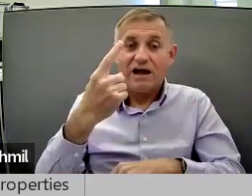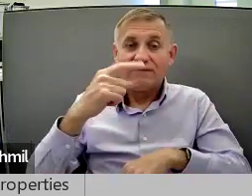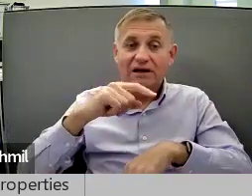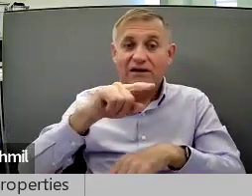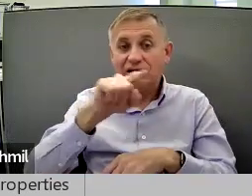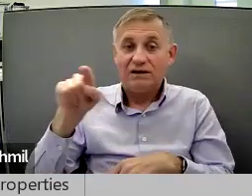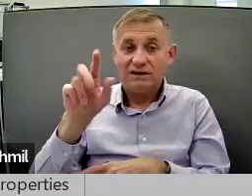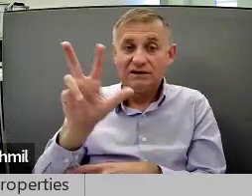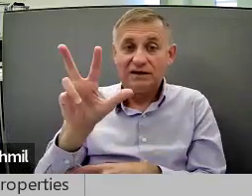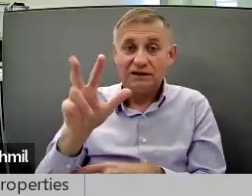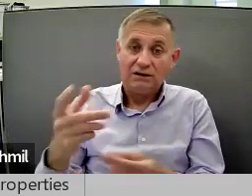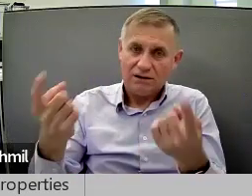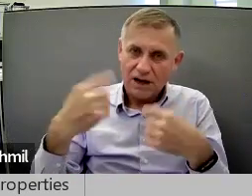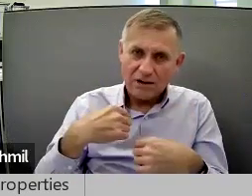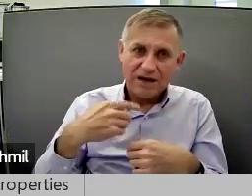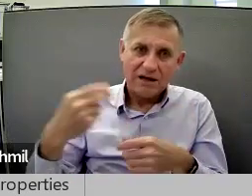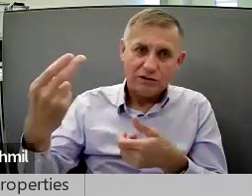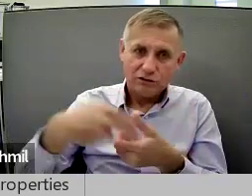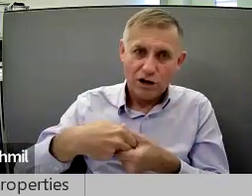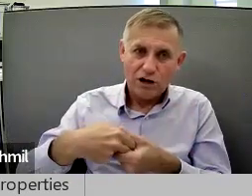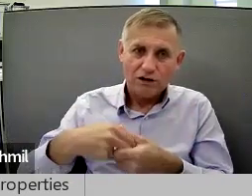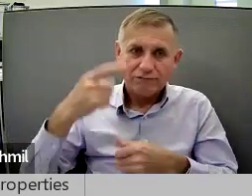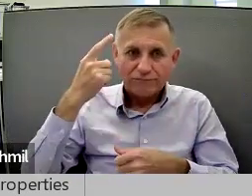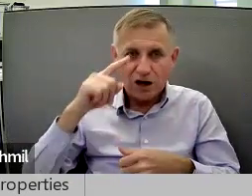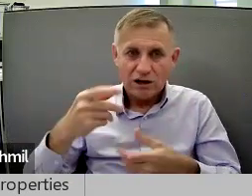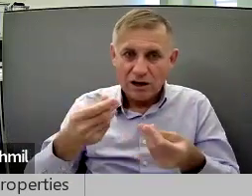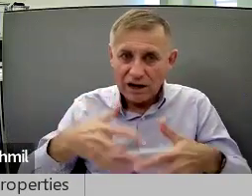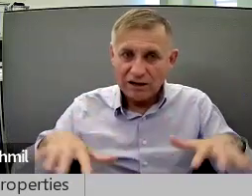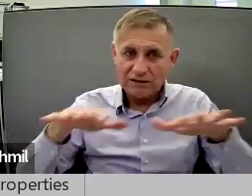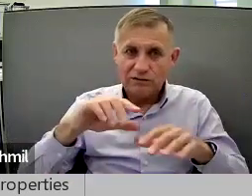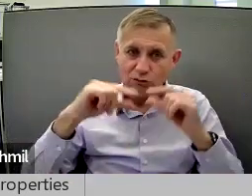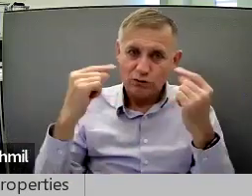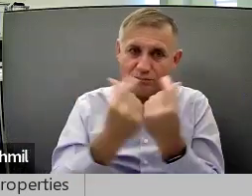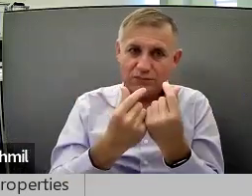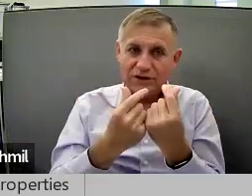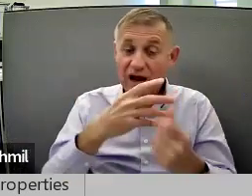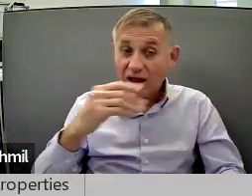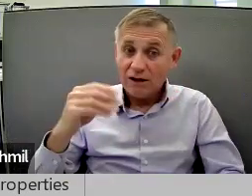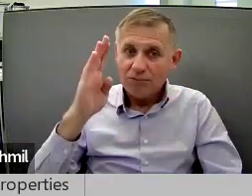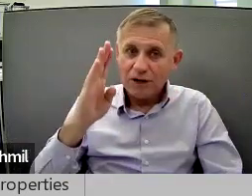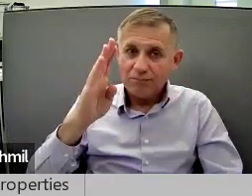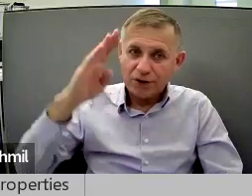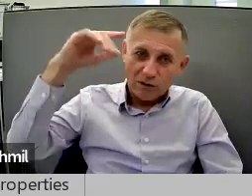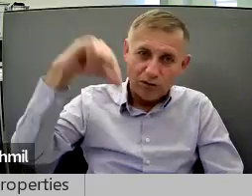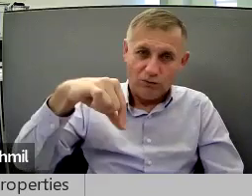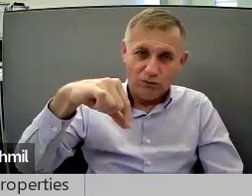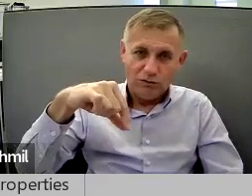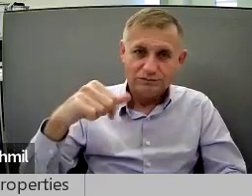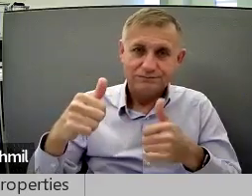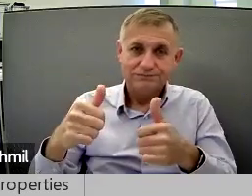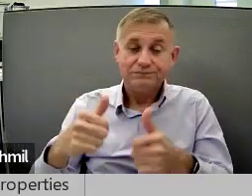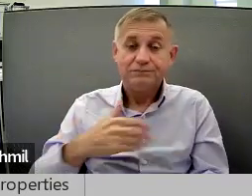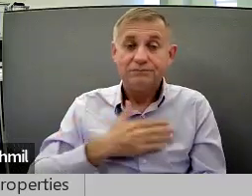From 11 a.m. to 3 p.m. Come and join us for gardening group and a barbecue.